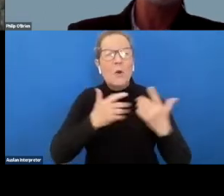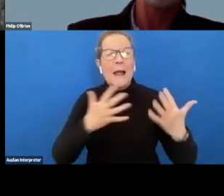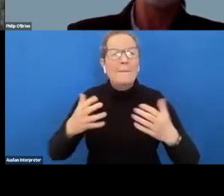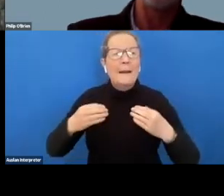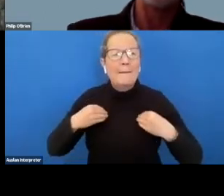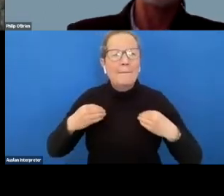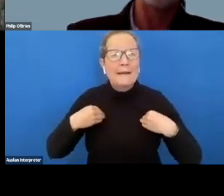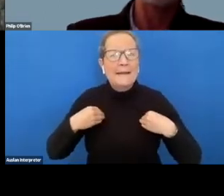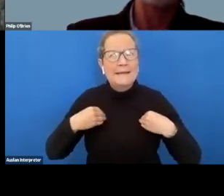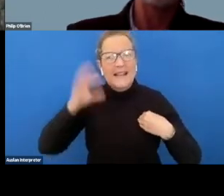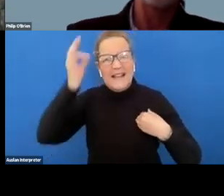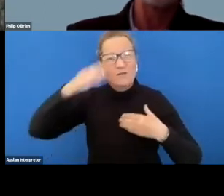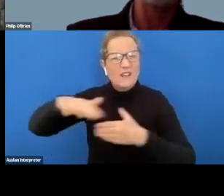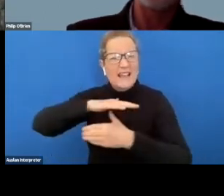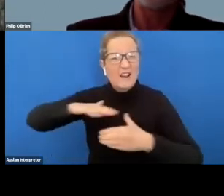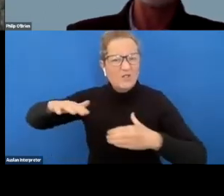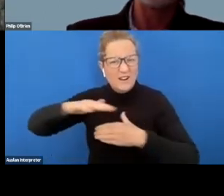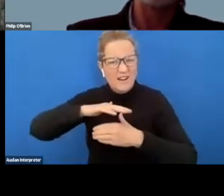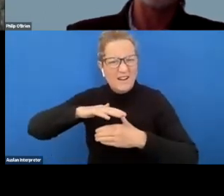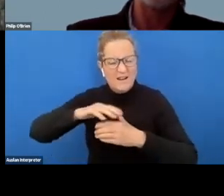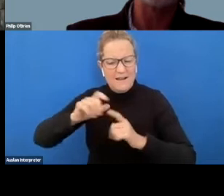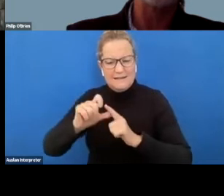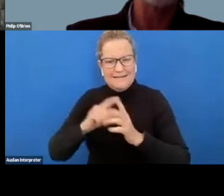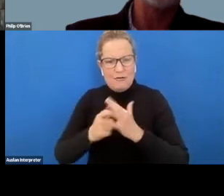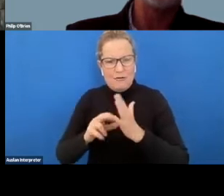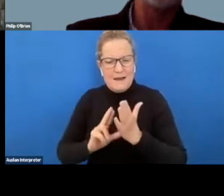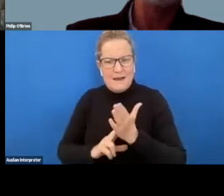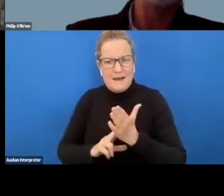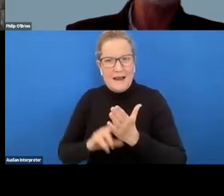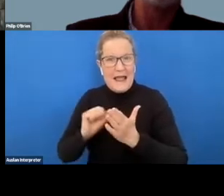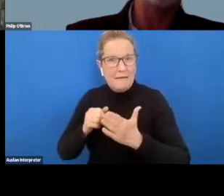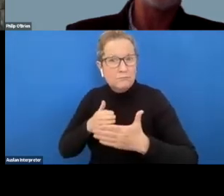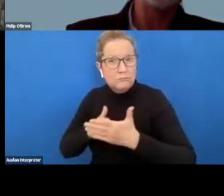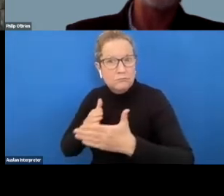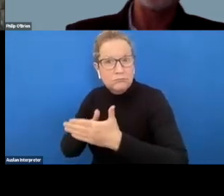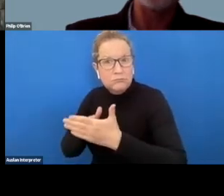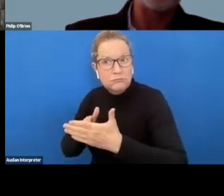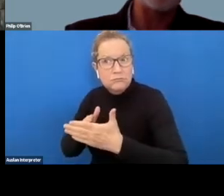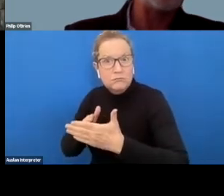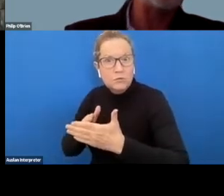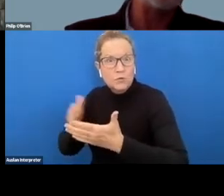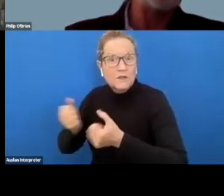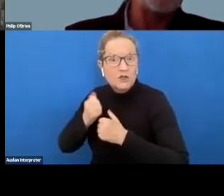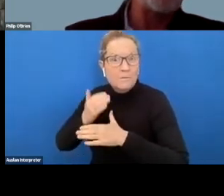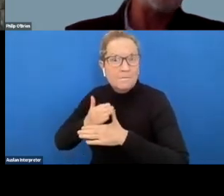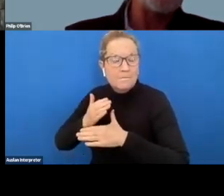darabin employ staff that experienced barriers to employment development um that's possibly a question for for